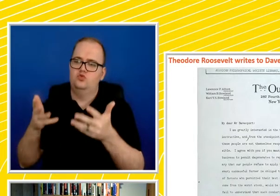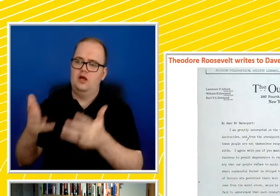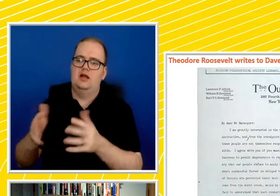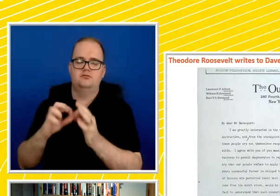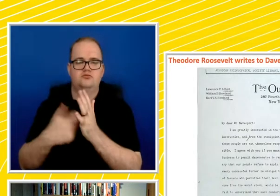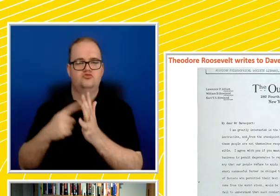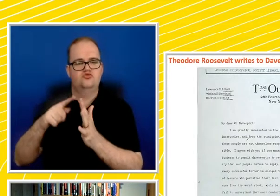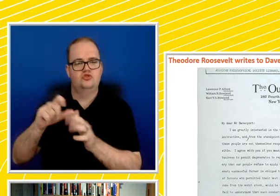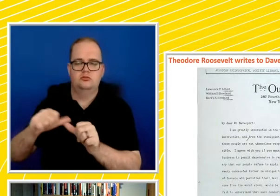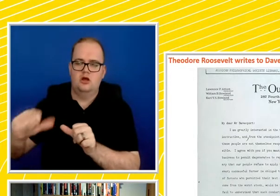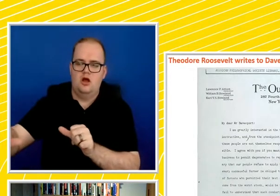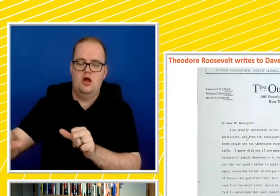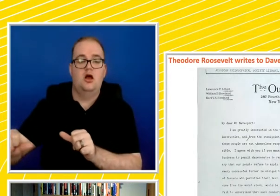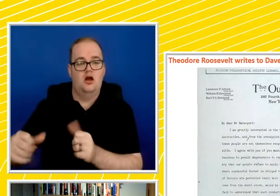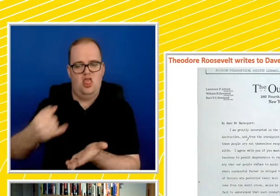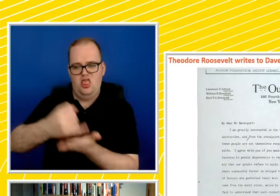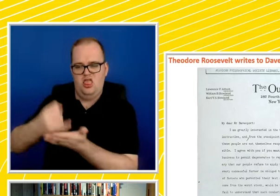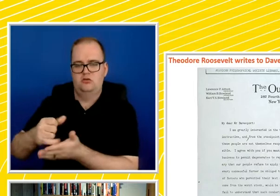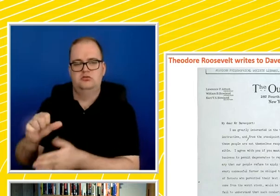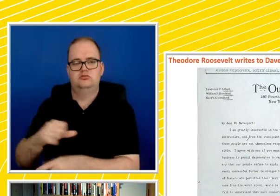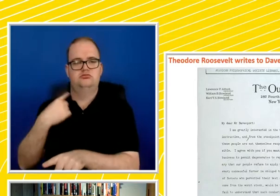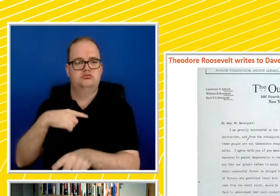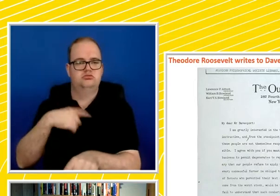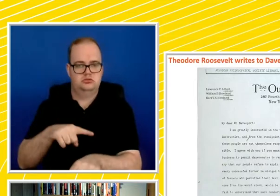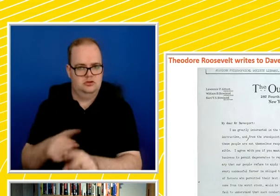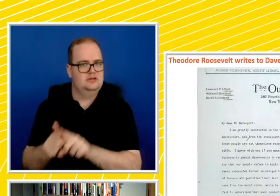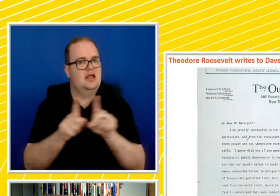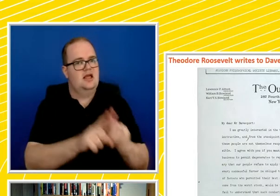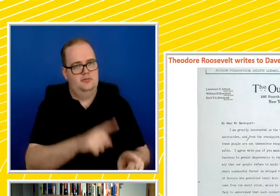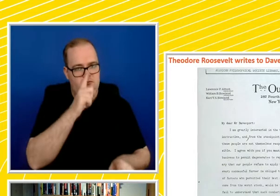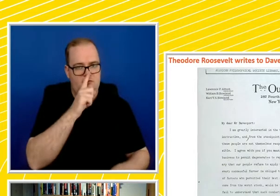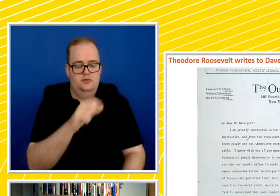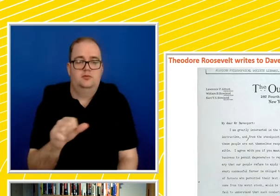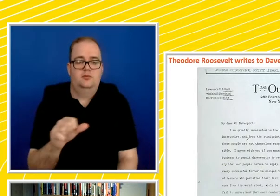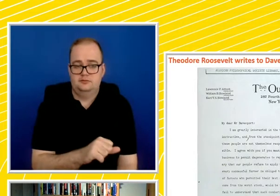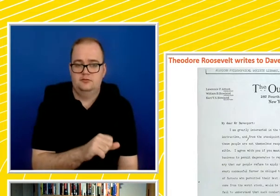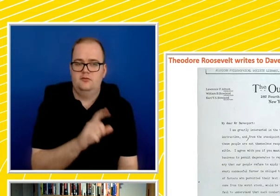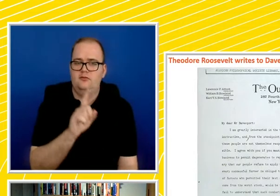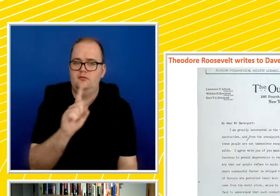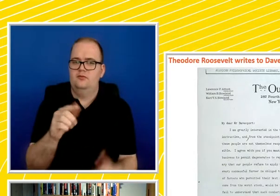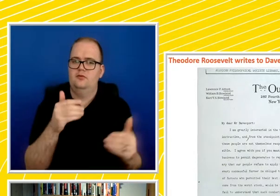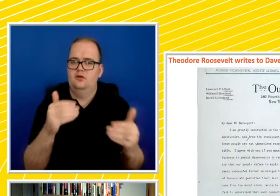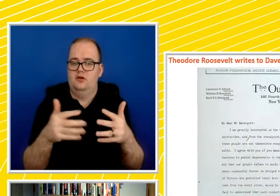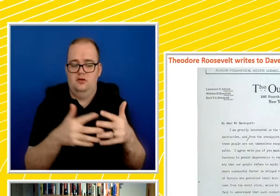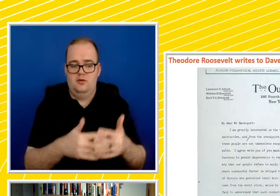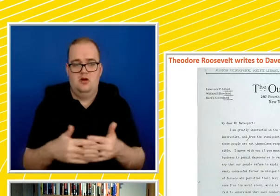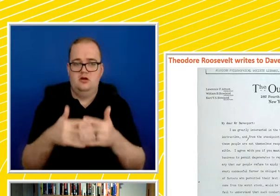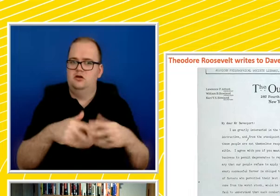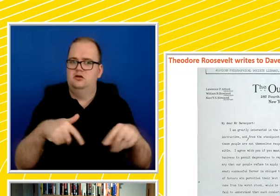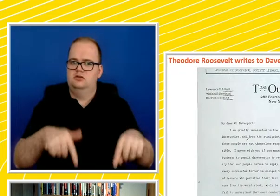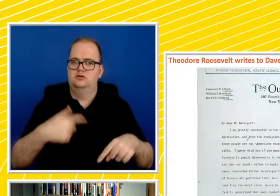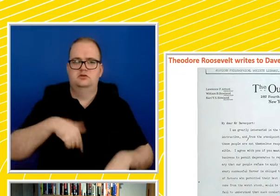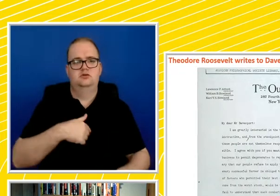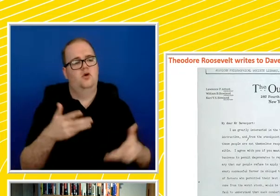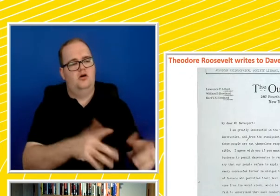inmates for an asylum. Yet we fail to understand that such conduct is rational compared to the conduct of a nation which permits unlimited breeding from the